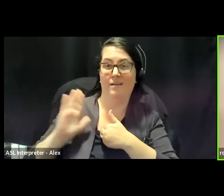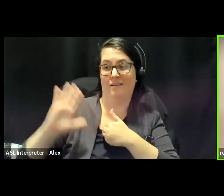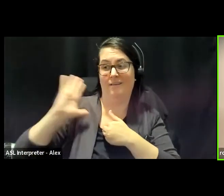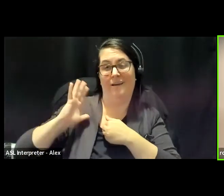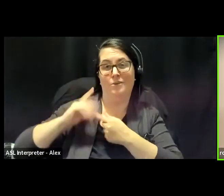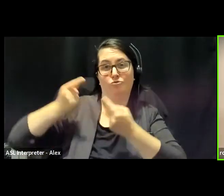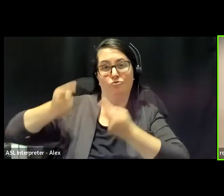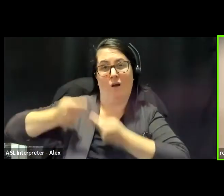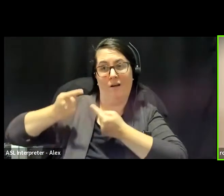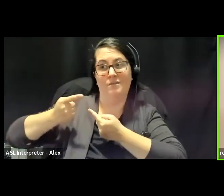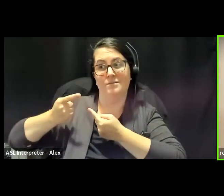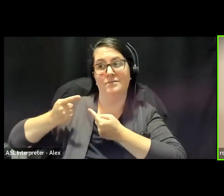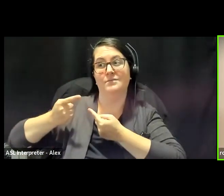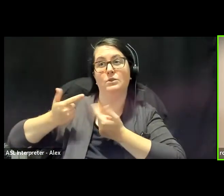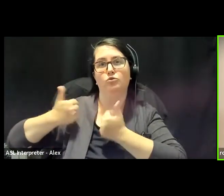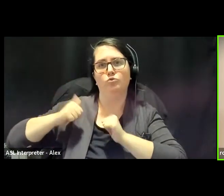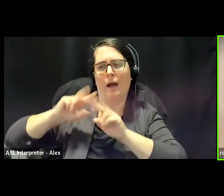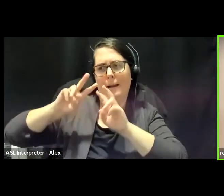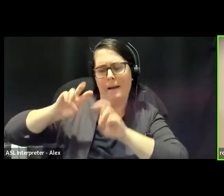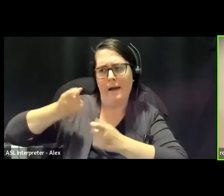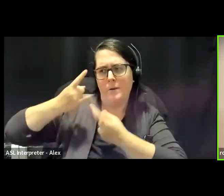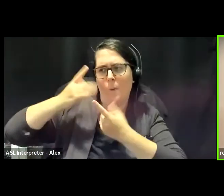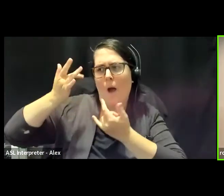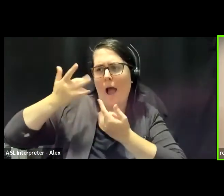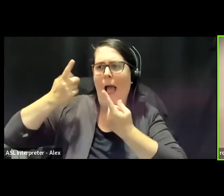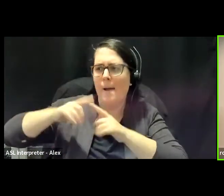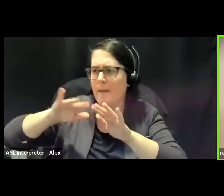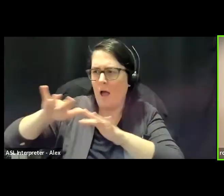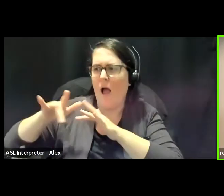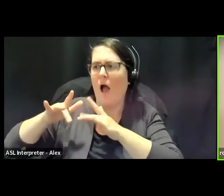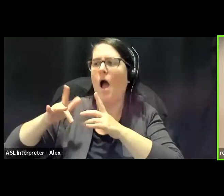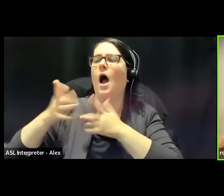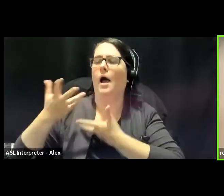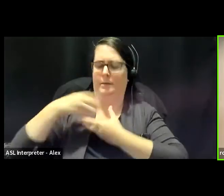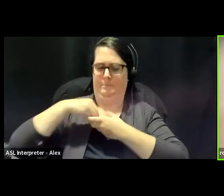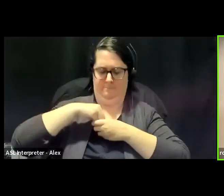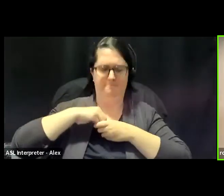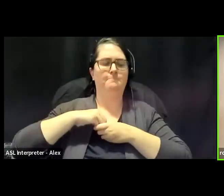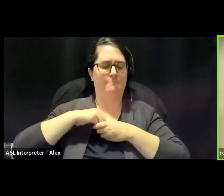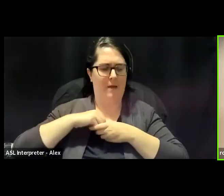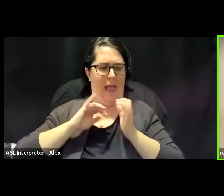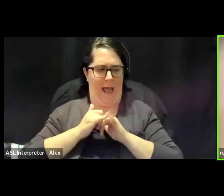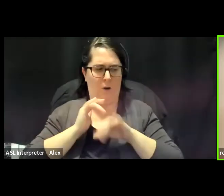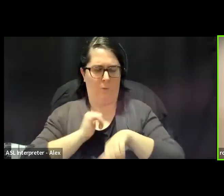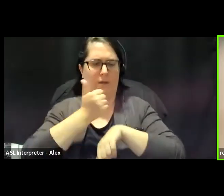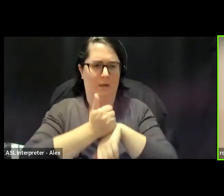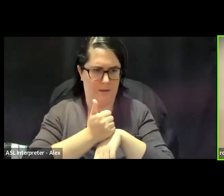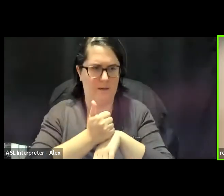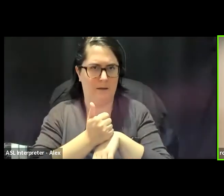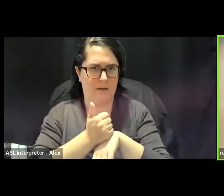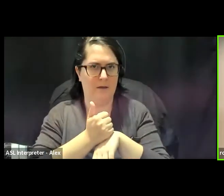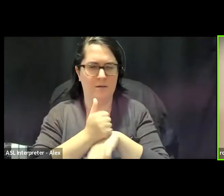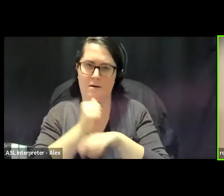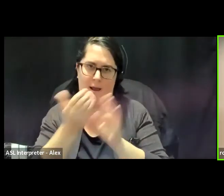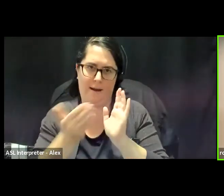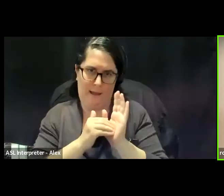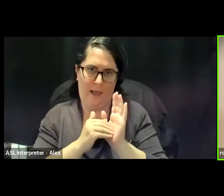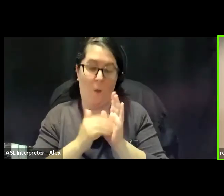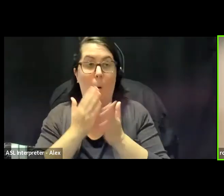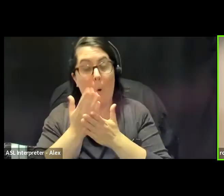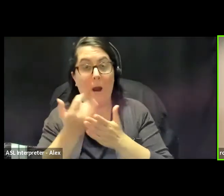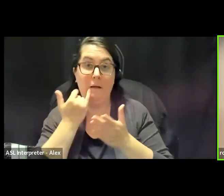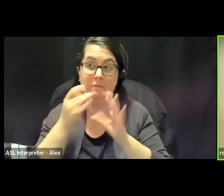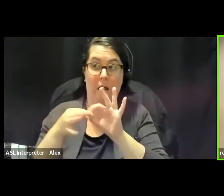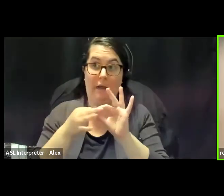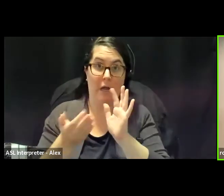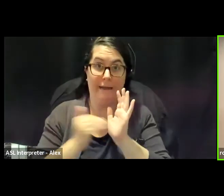we do, as we continue to move forward in trying to reestablish some of the interconnections that we know that we